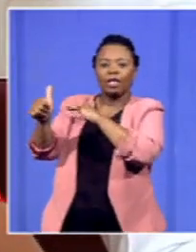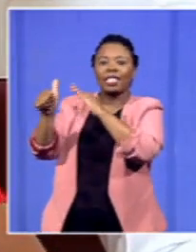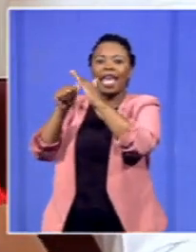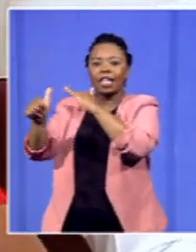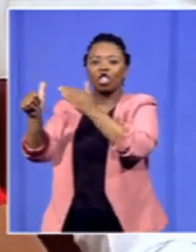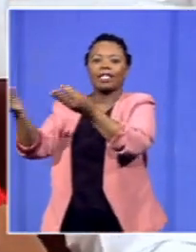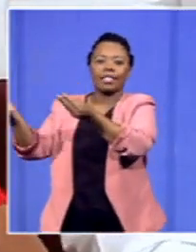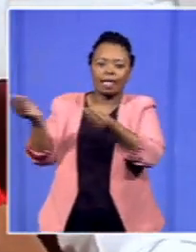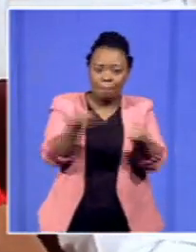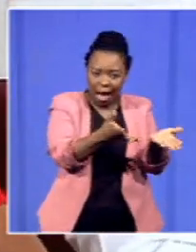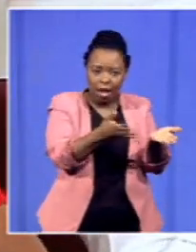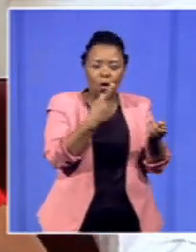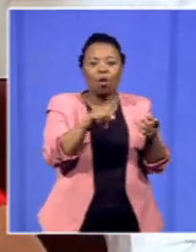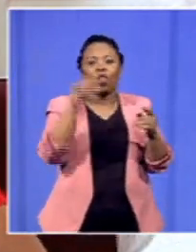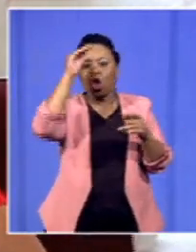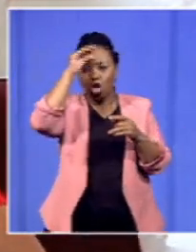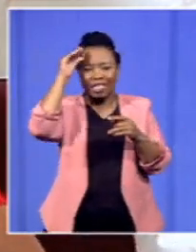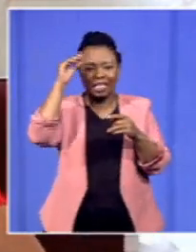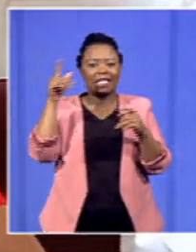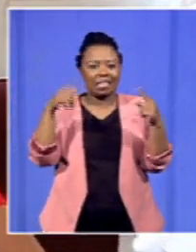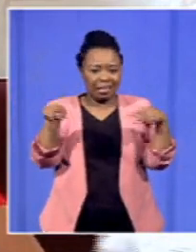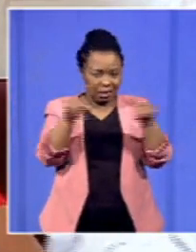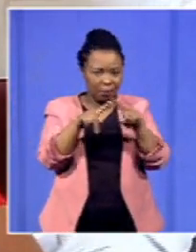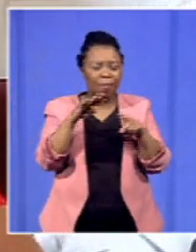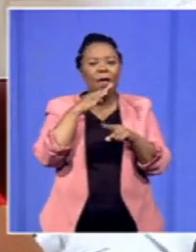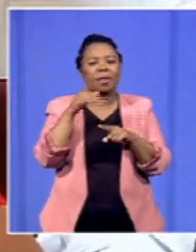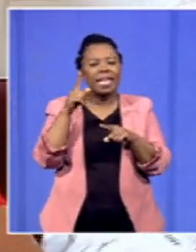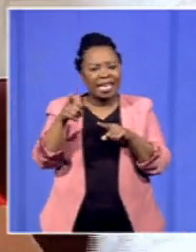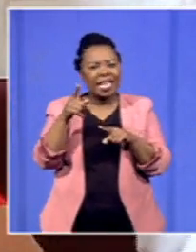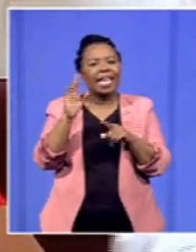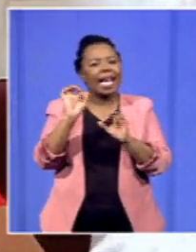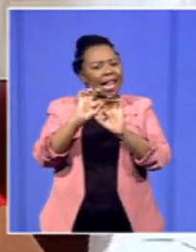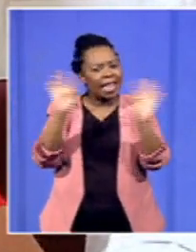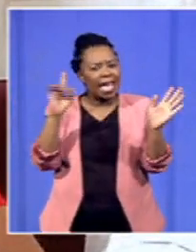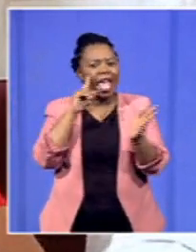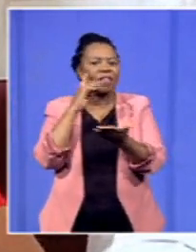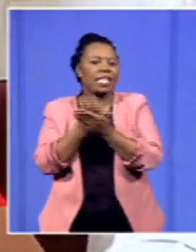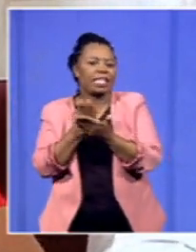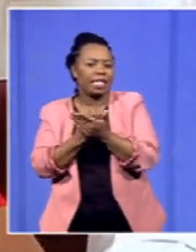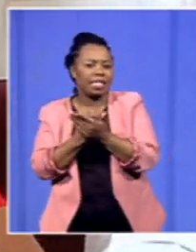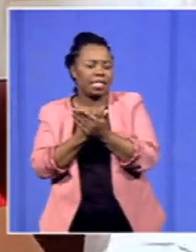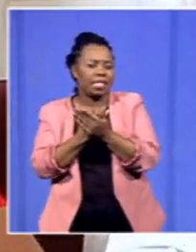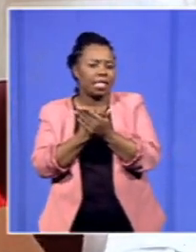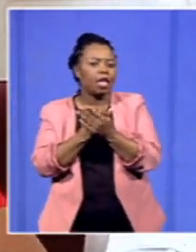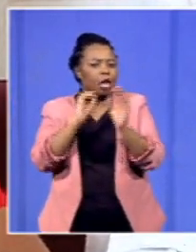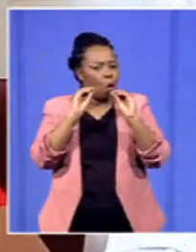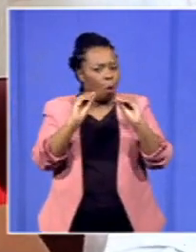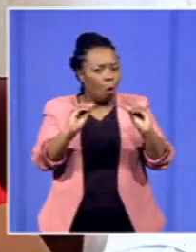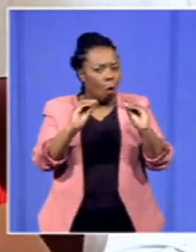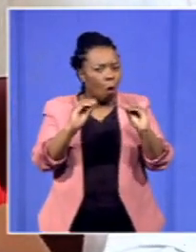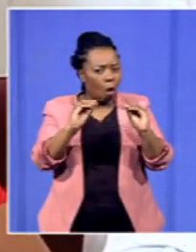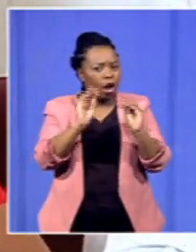if you look at that that is a clear evidence to say that there is a shortage of nurses